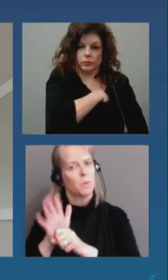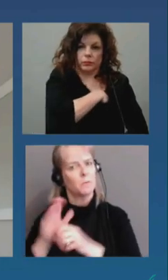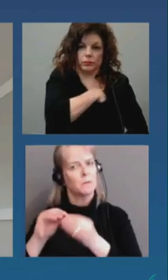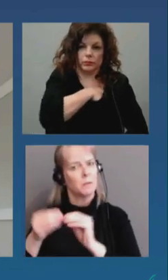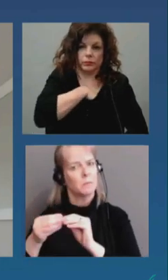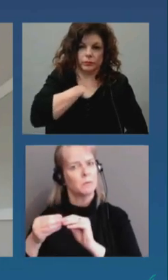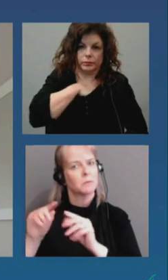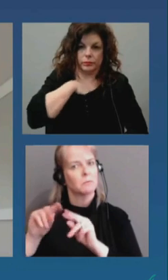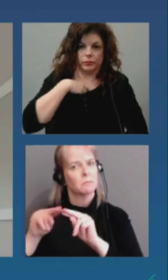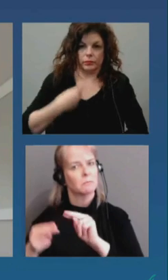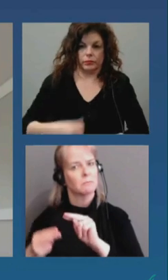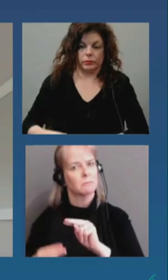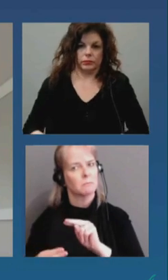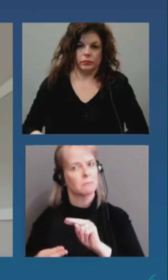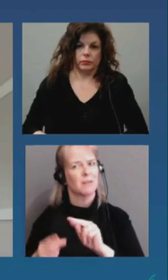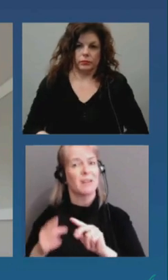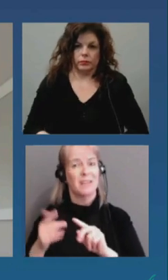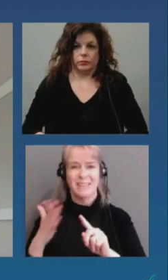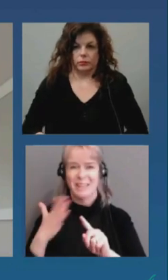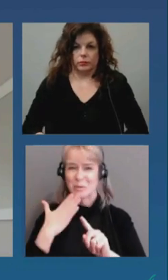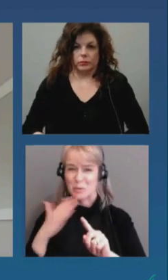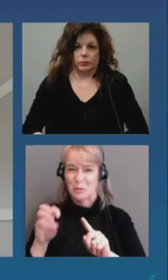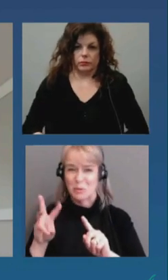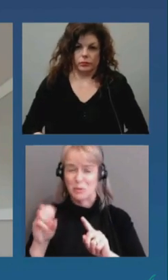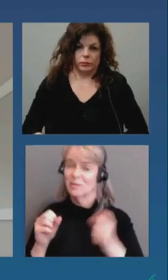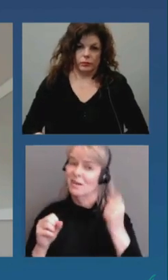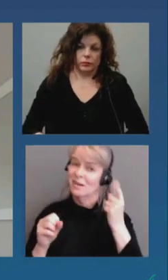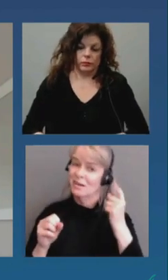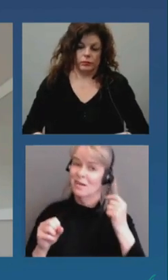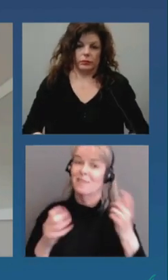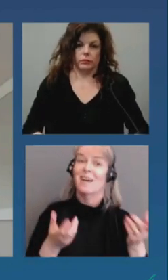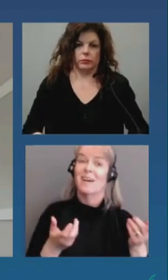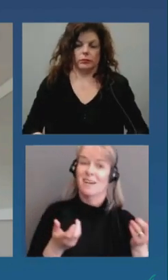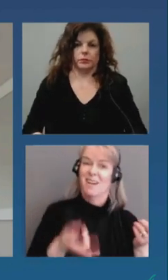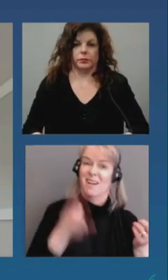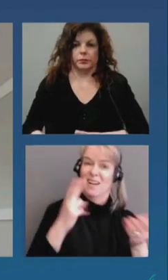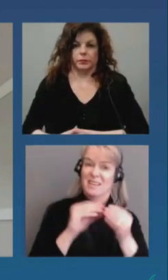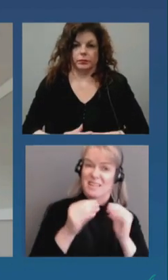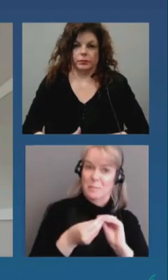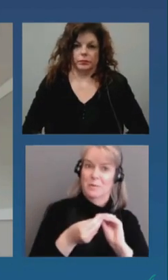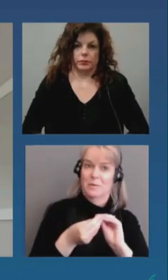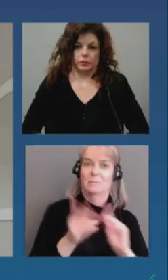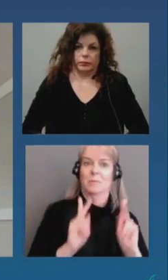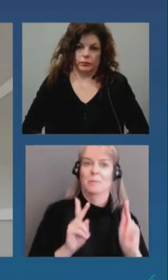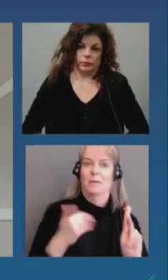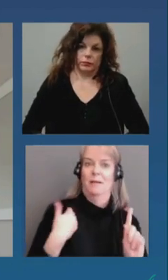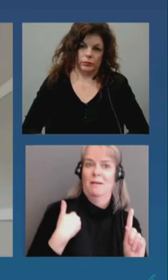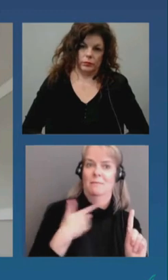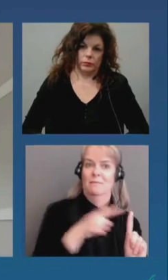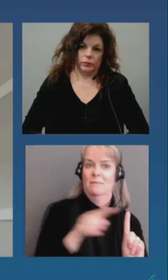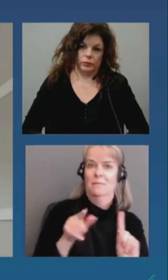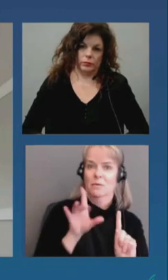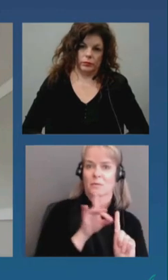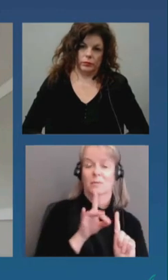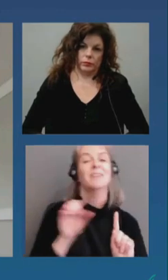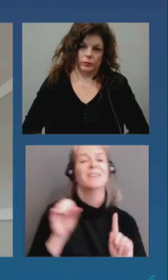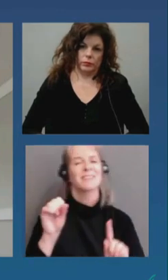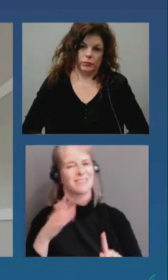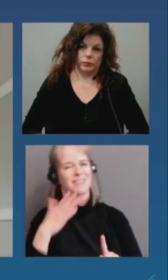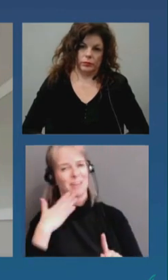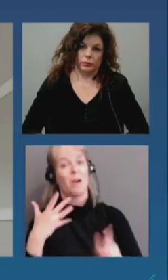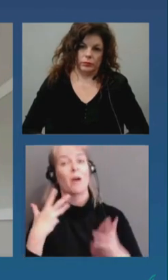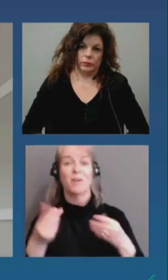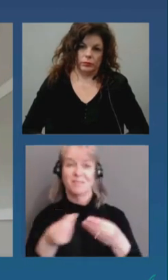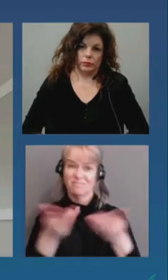thank you i want to give hope to the people of ottawa that